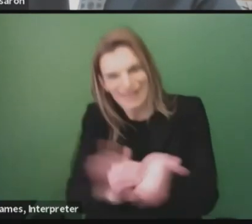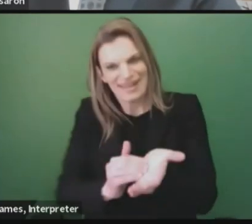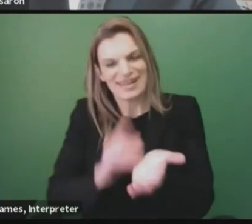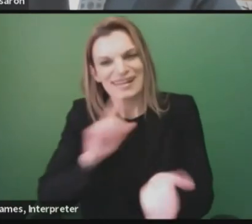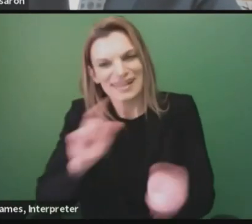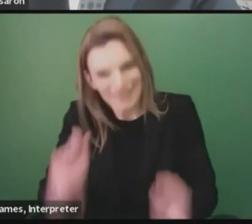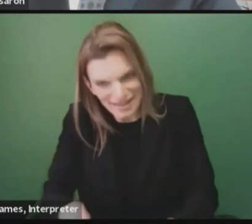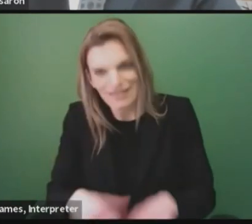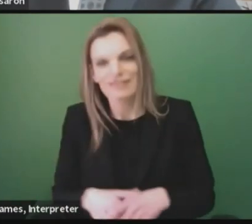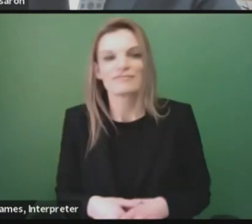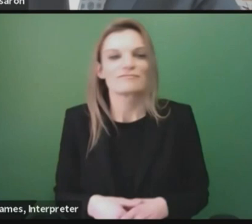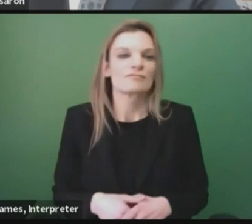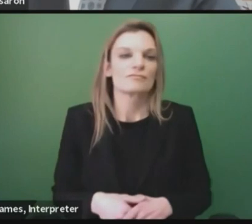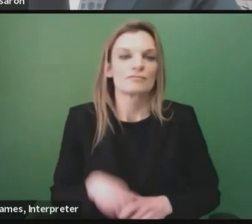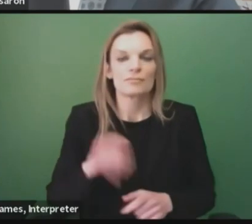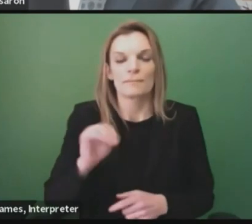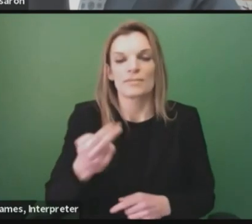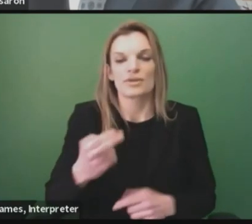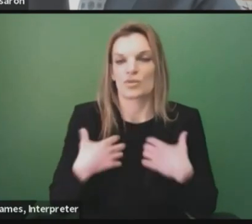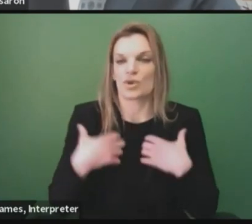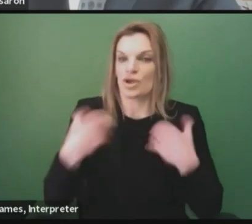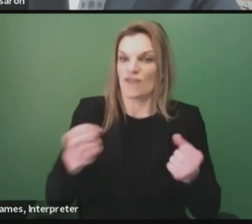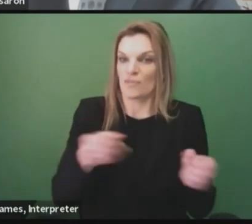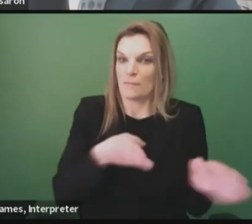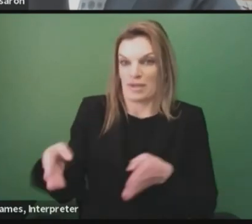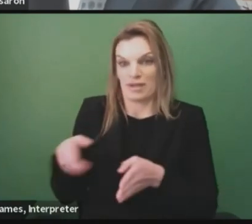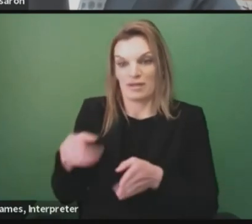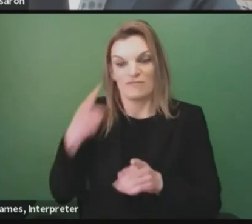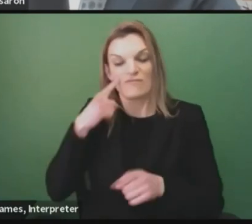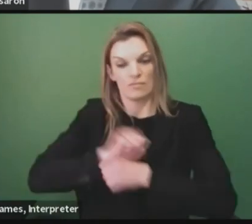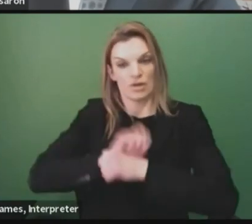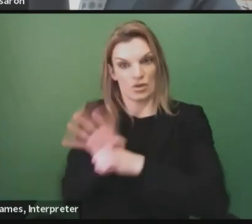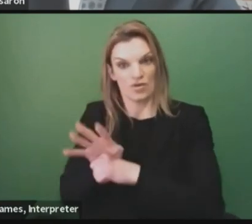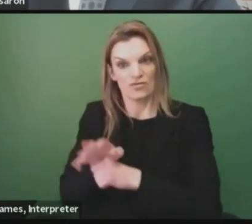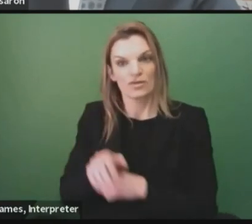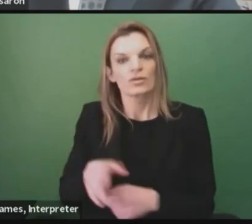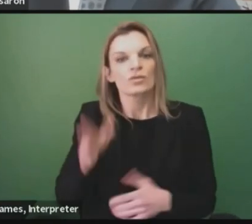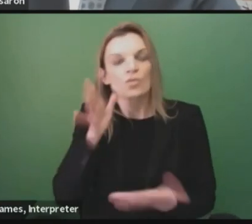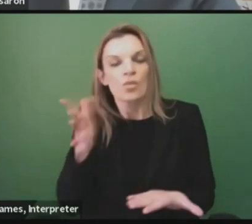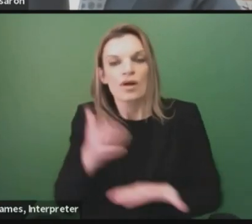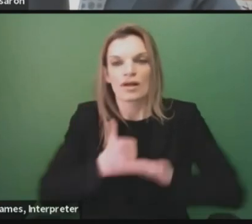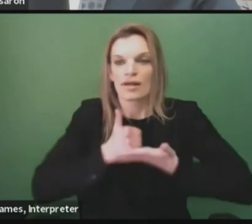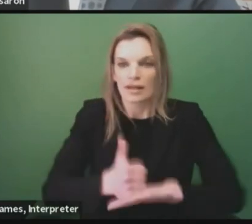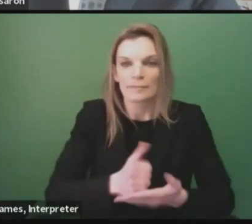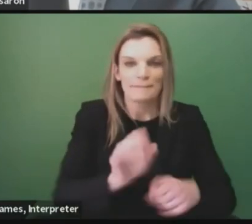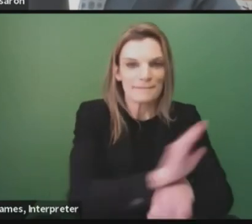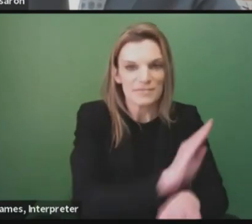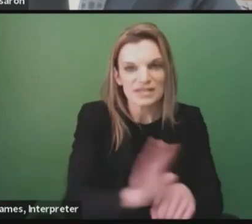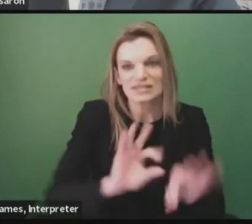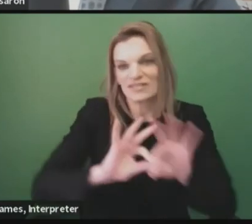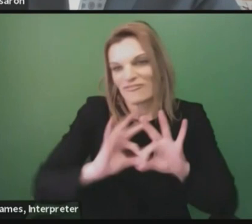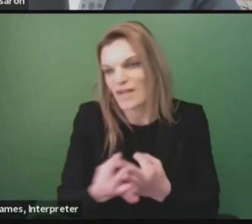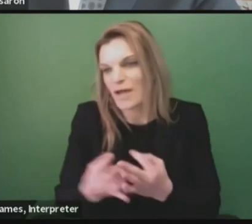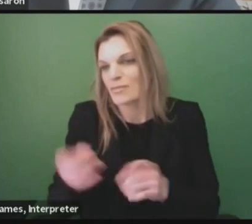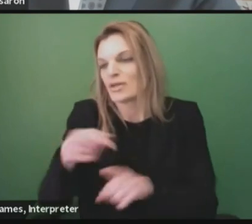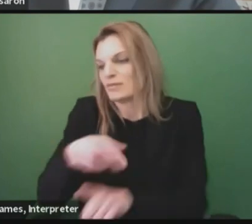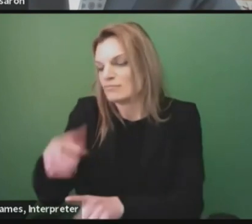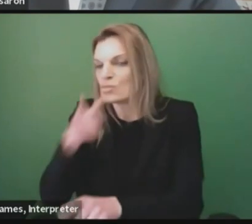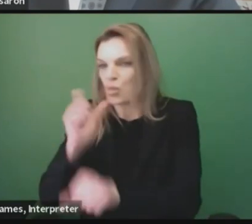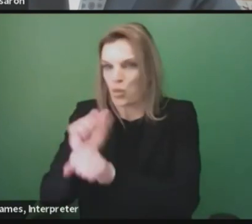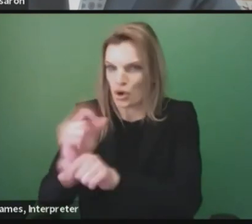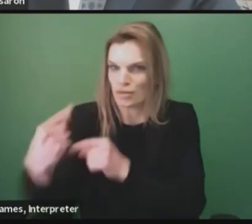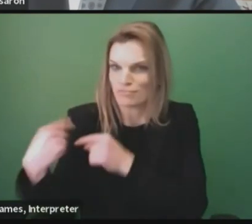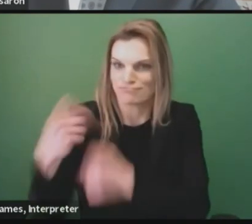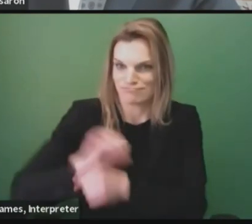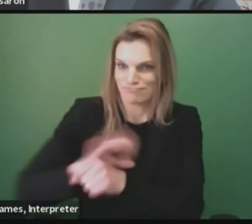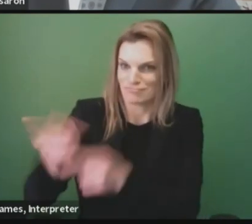The Michigan COVID Recovery Plan will provide our businesses, families, frontline workers, and educators with the support they